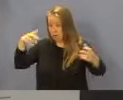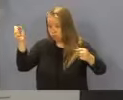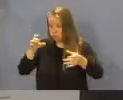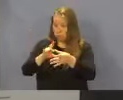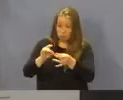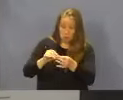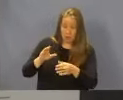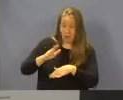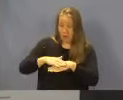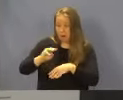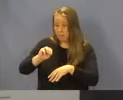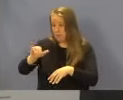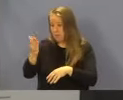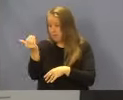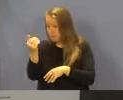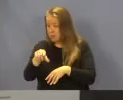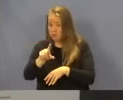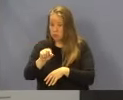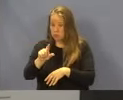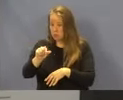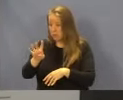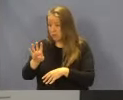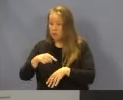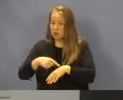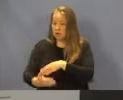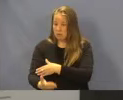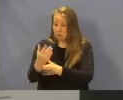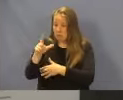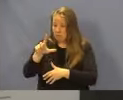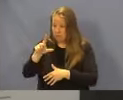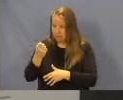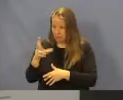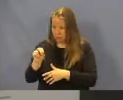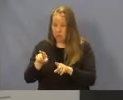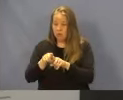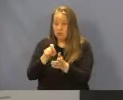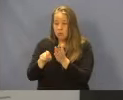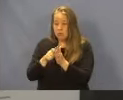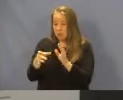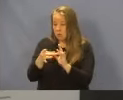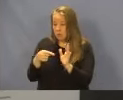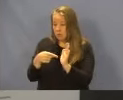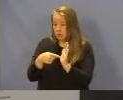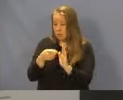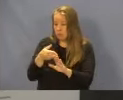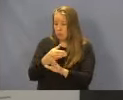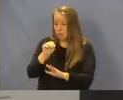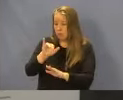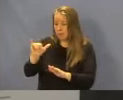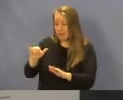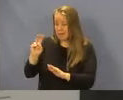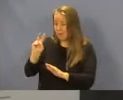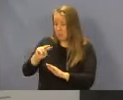15, 2024 at 1130 AM and written comments were due on or before May 22, 22,